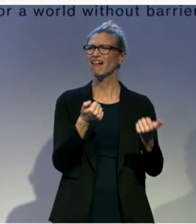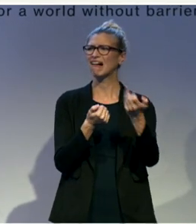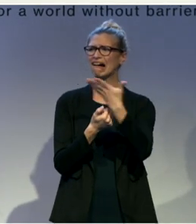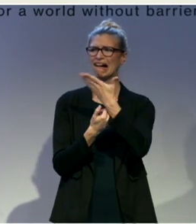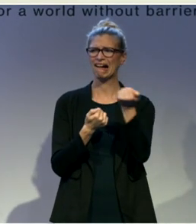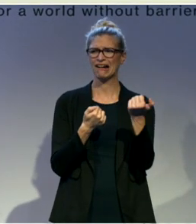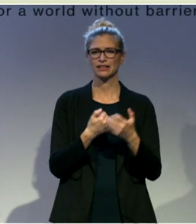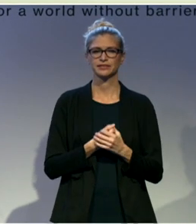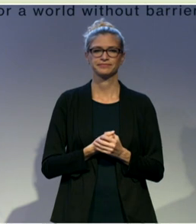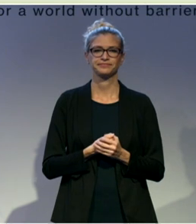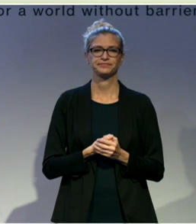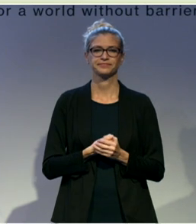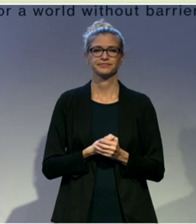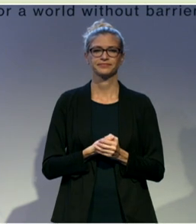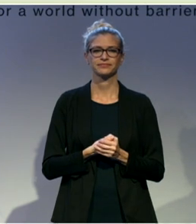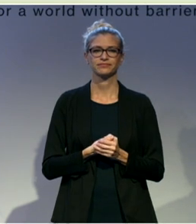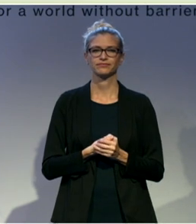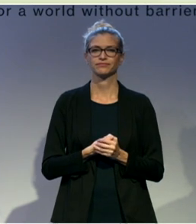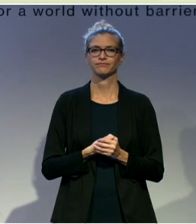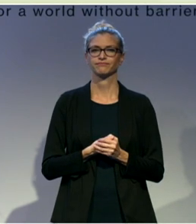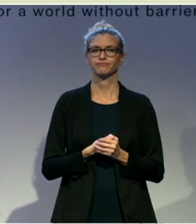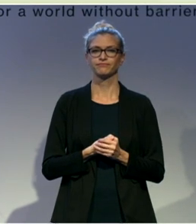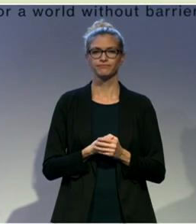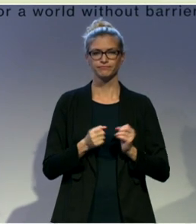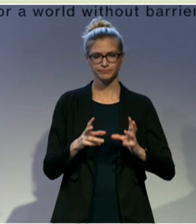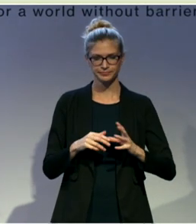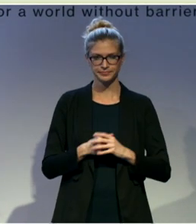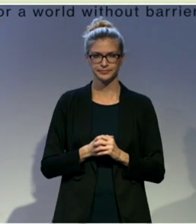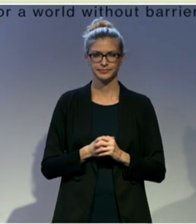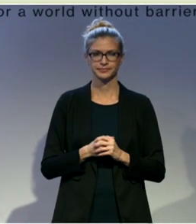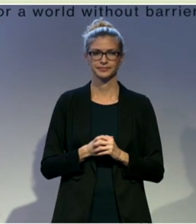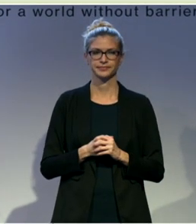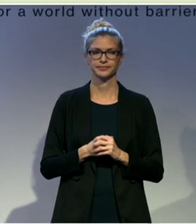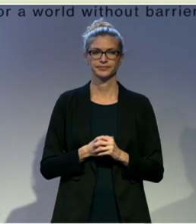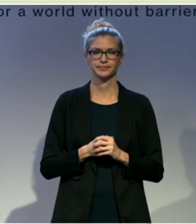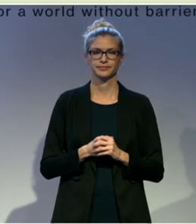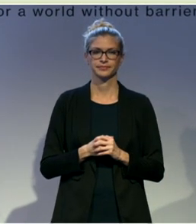So, now, okay, so, so,